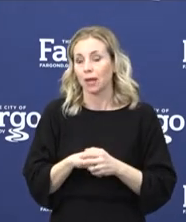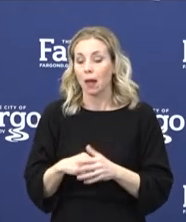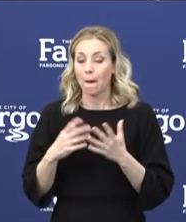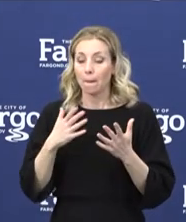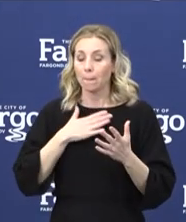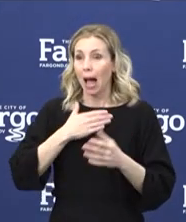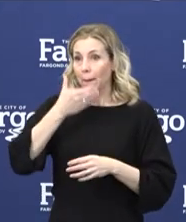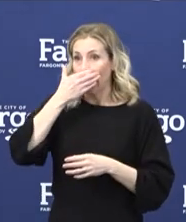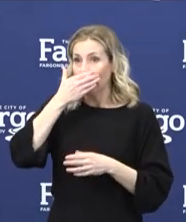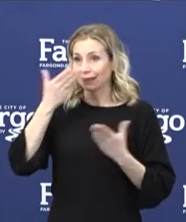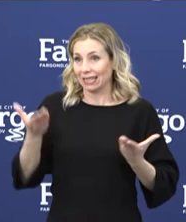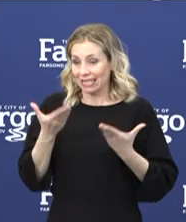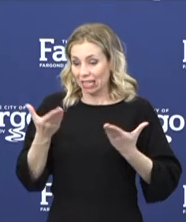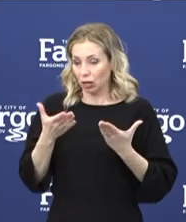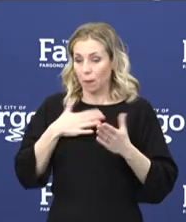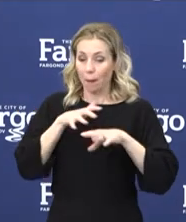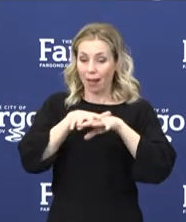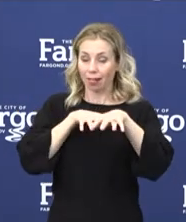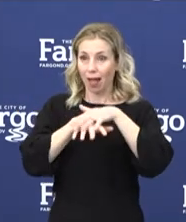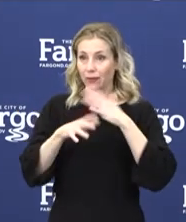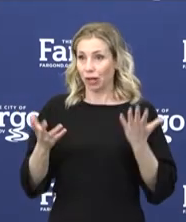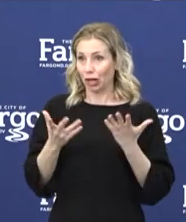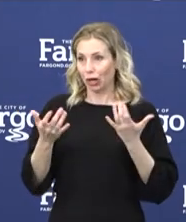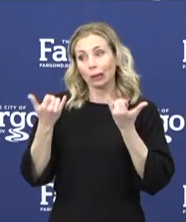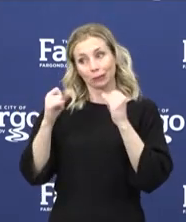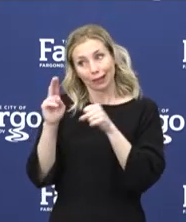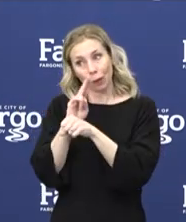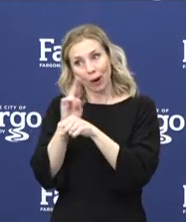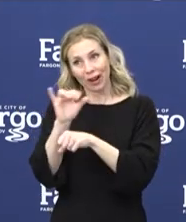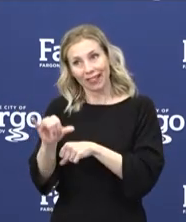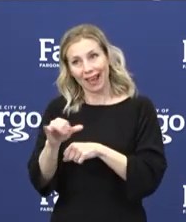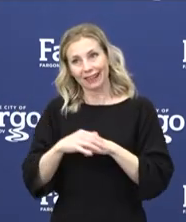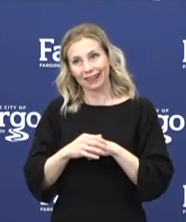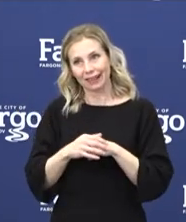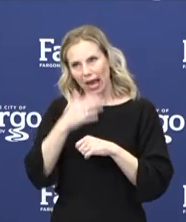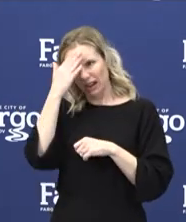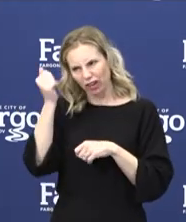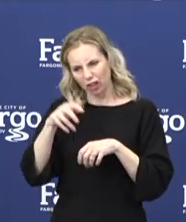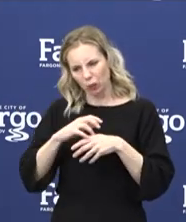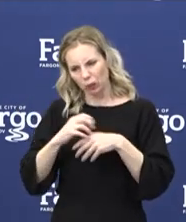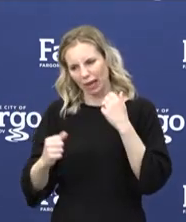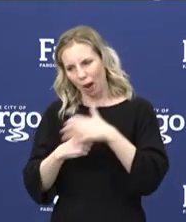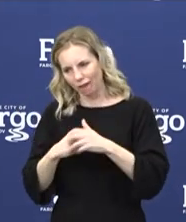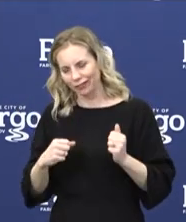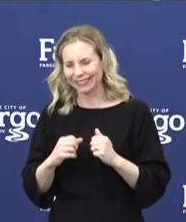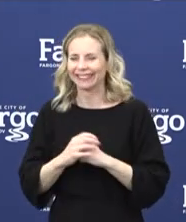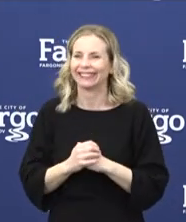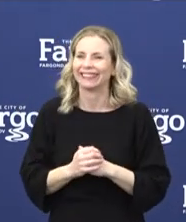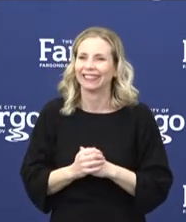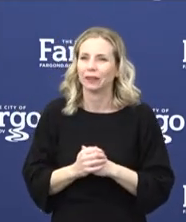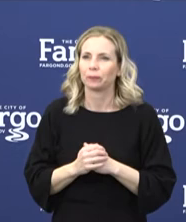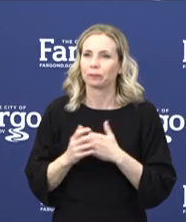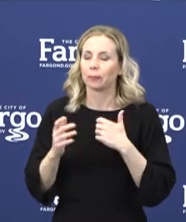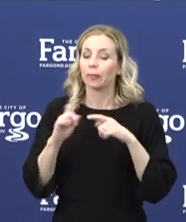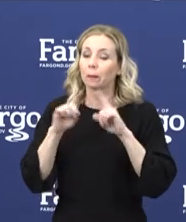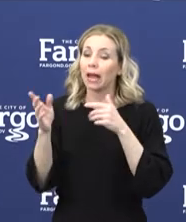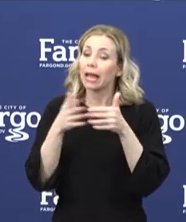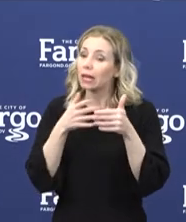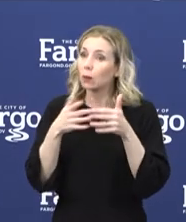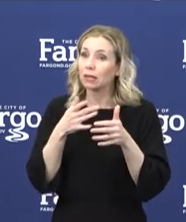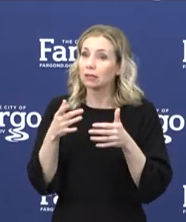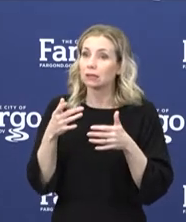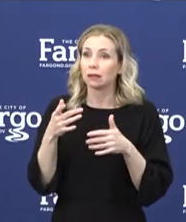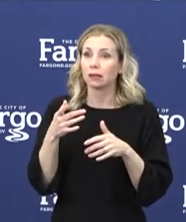desk, and I'm still wearing my gloves. I forgot to take them off. So we're going to continue to ask you folks